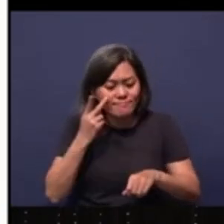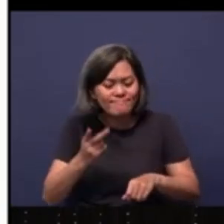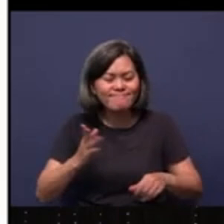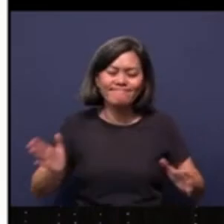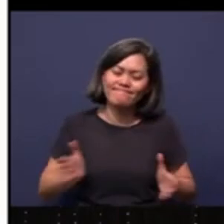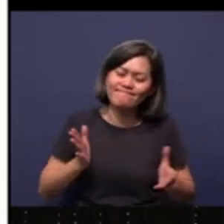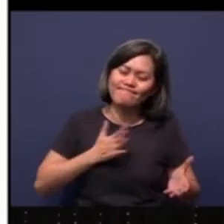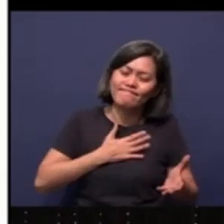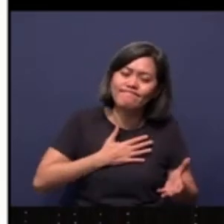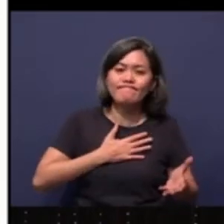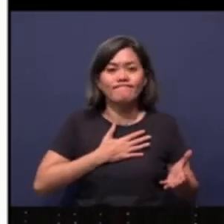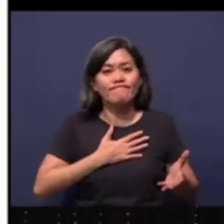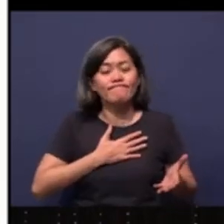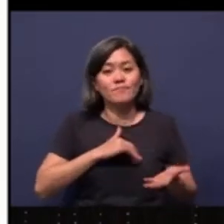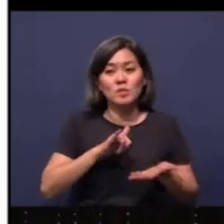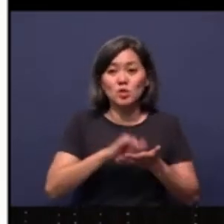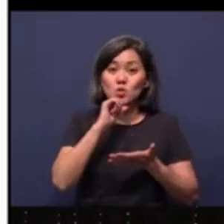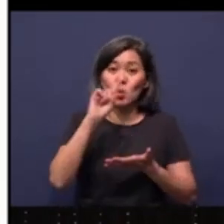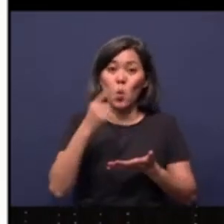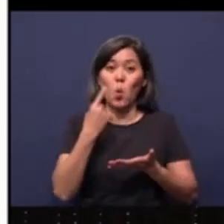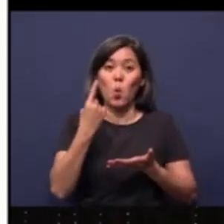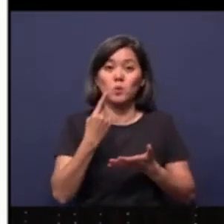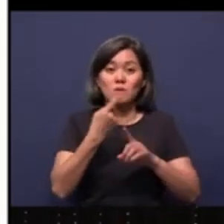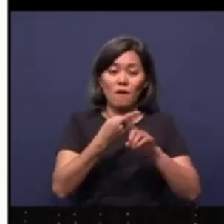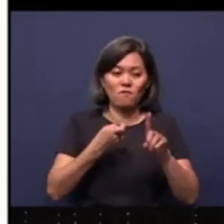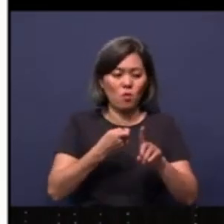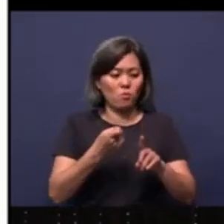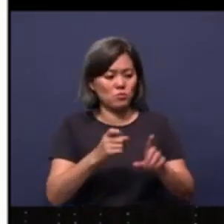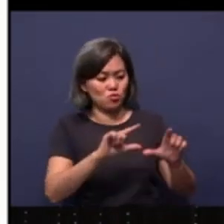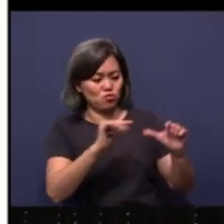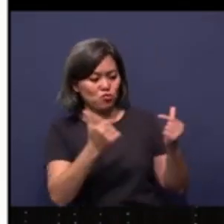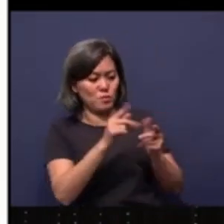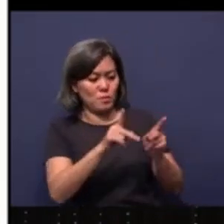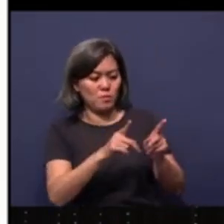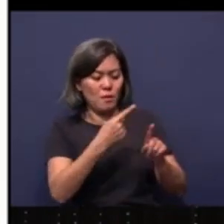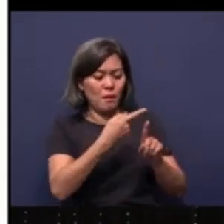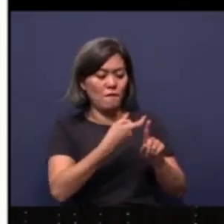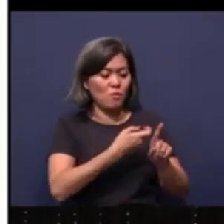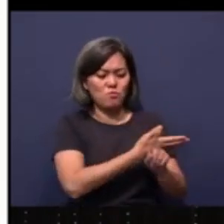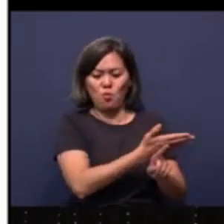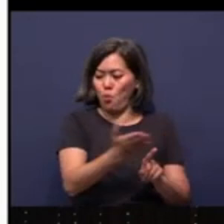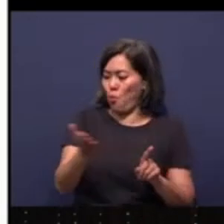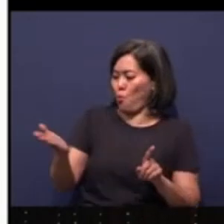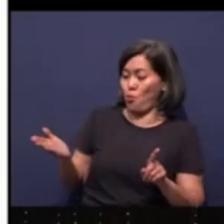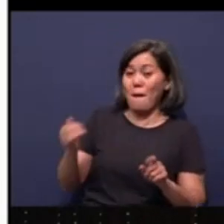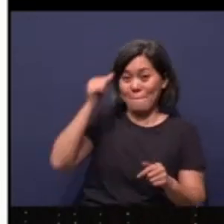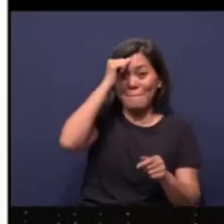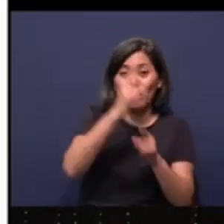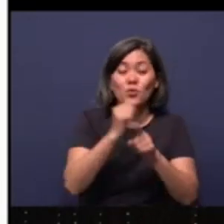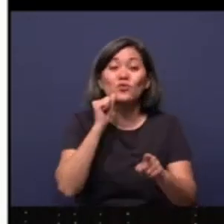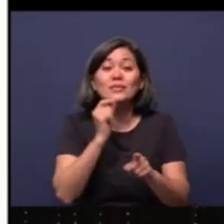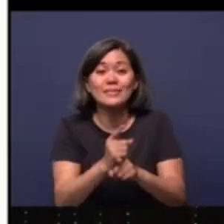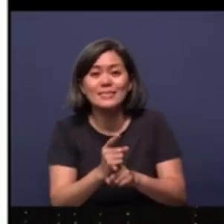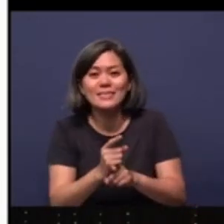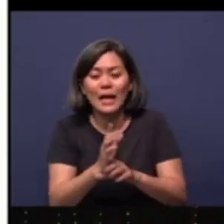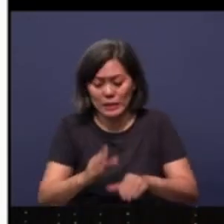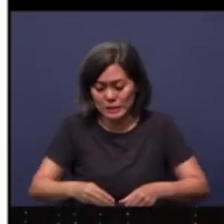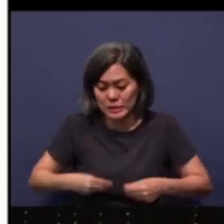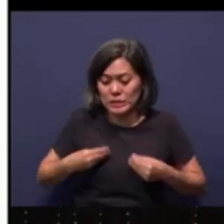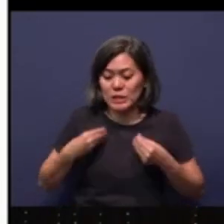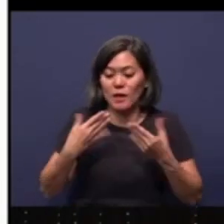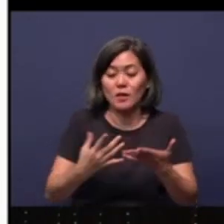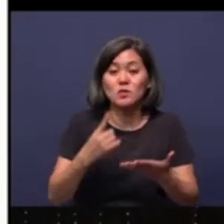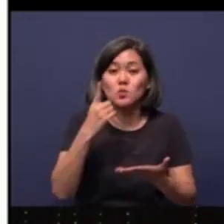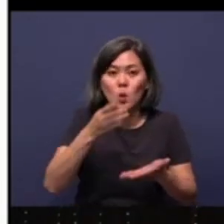how this not only comes from a sector of people, it comes across the board. Brothers and sisters, giving is one